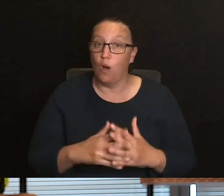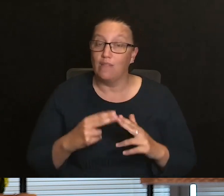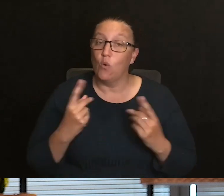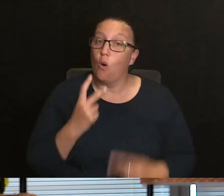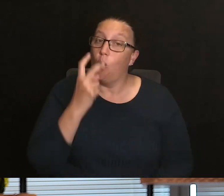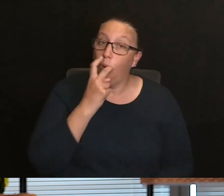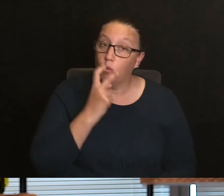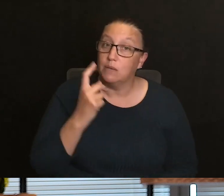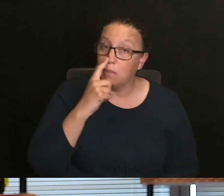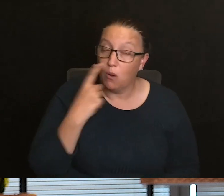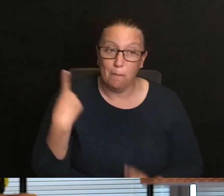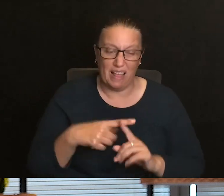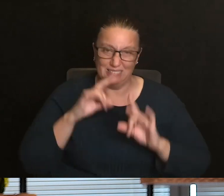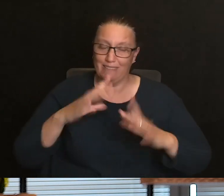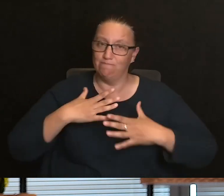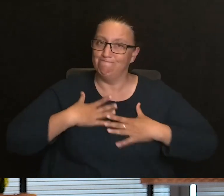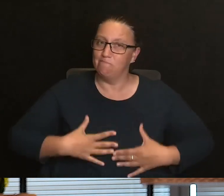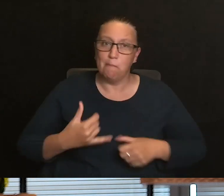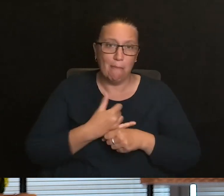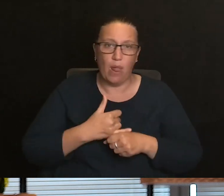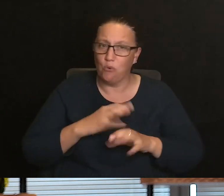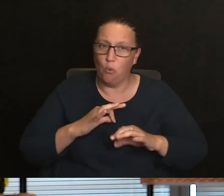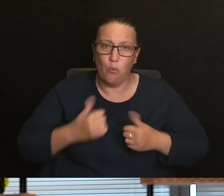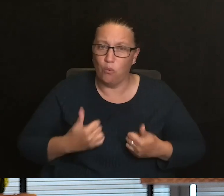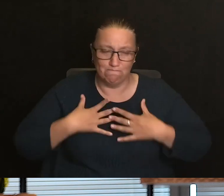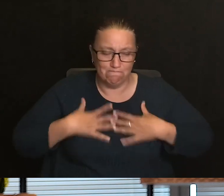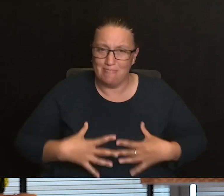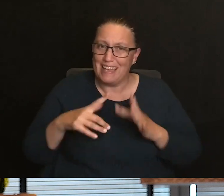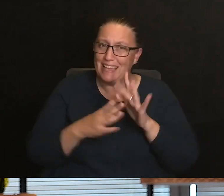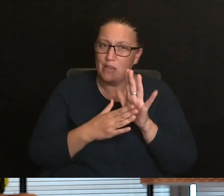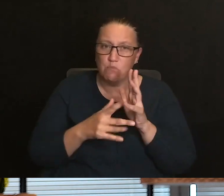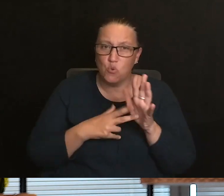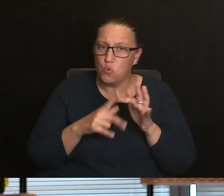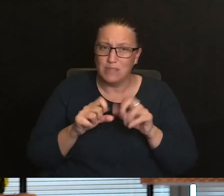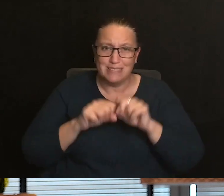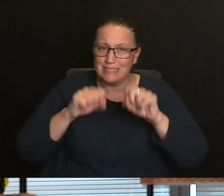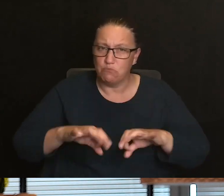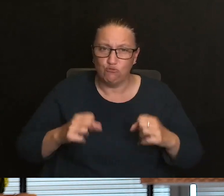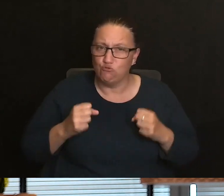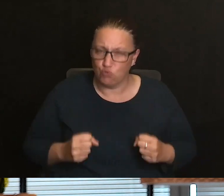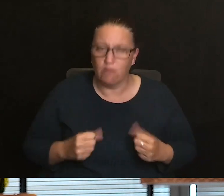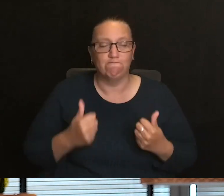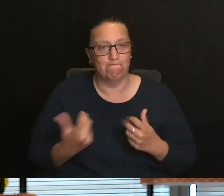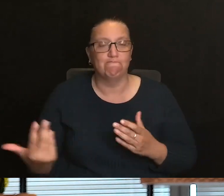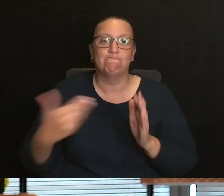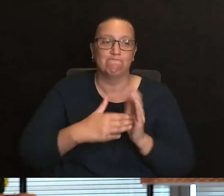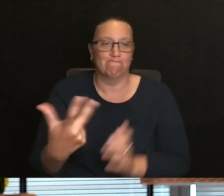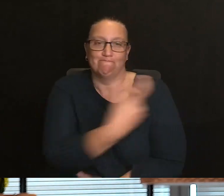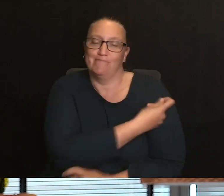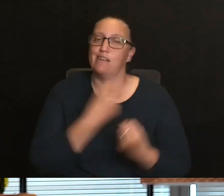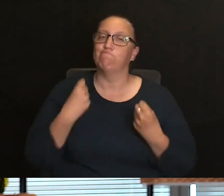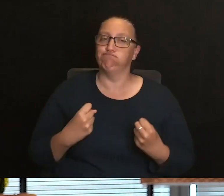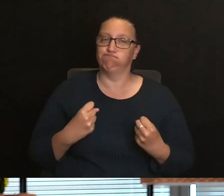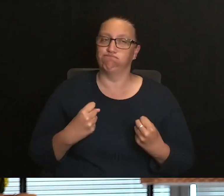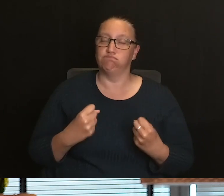factors who are at higher risk of severe illness. Your immunity can wane over time. Anyone 18 or older can get a